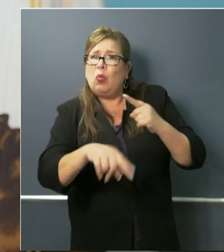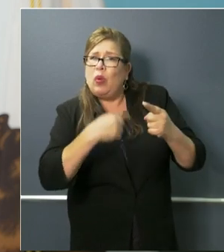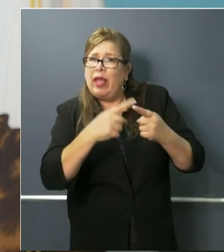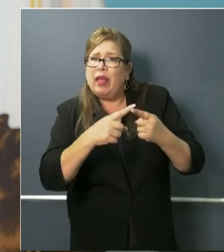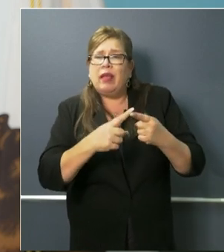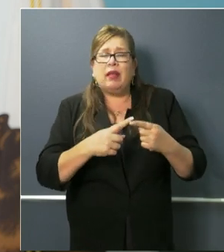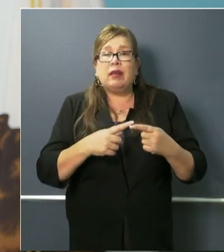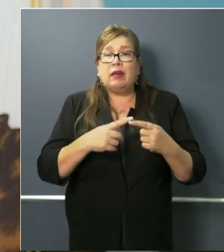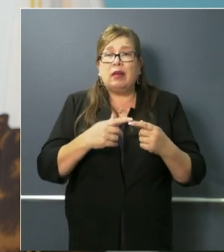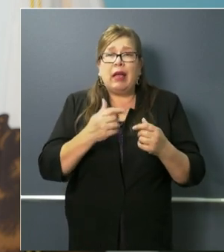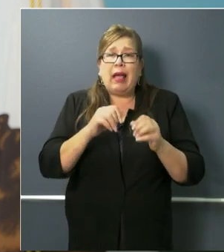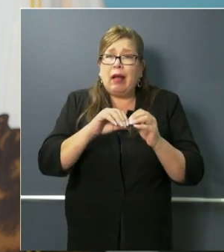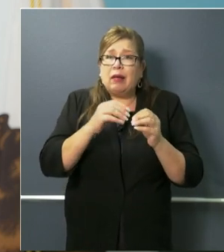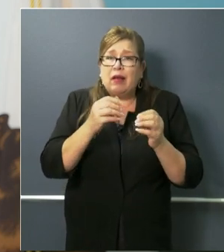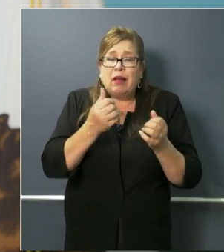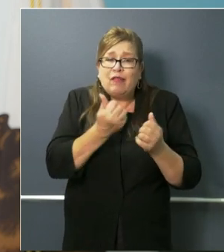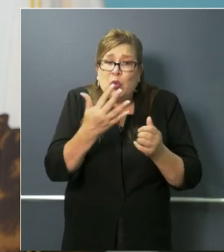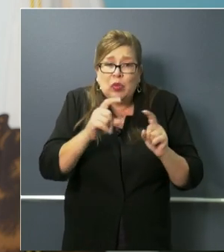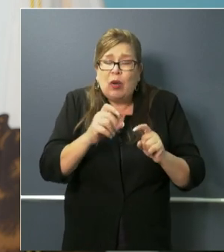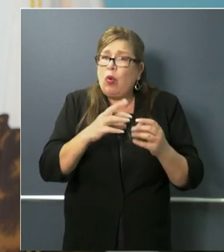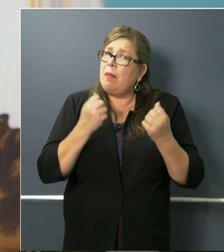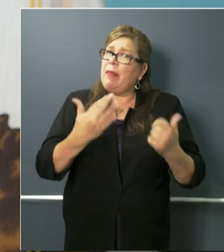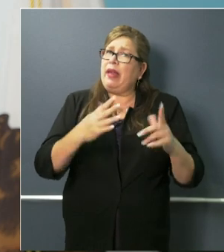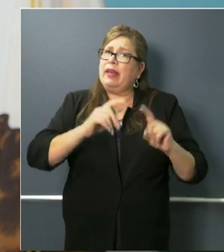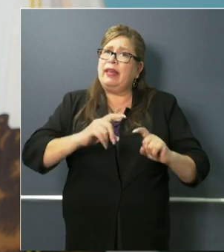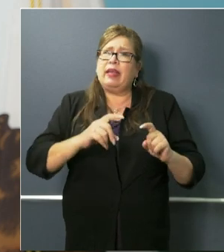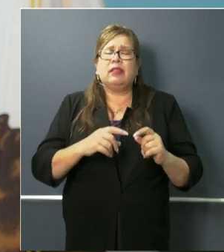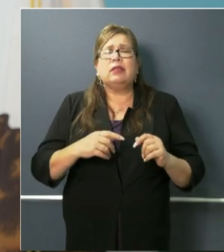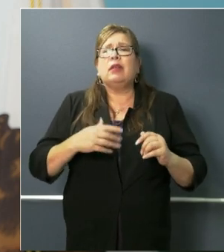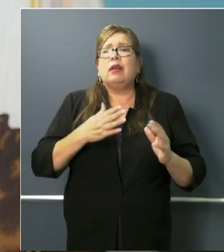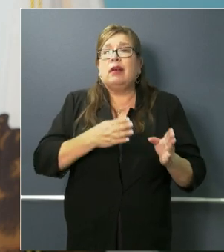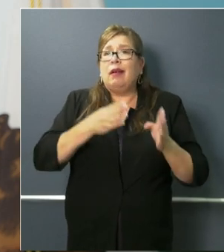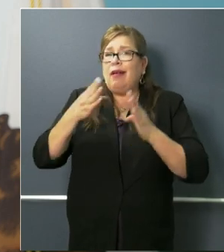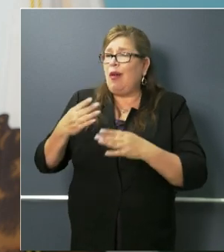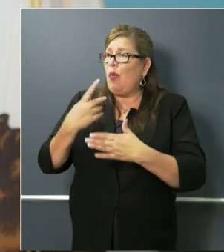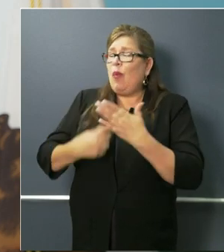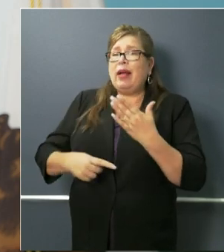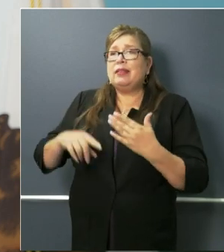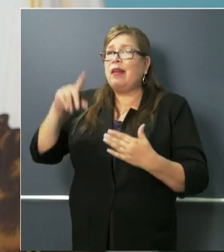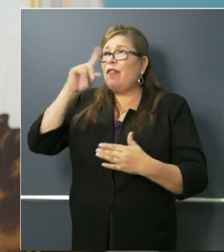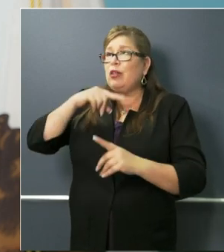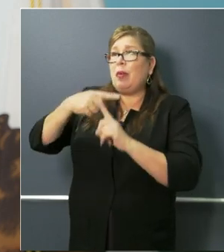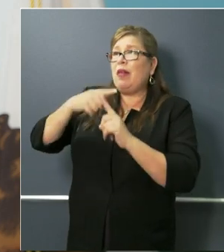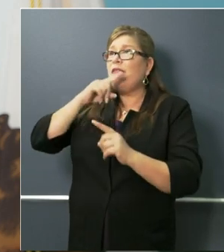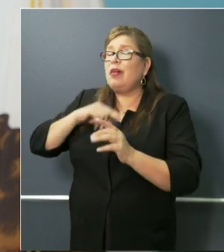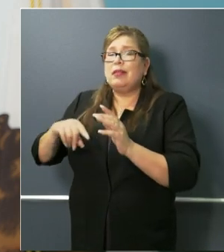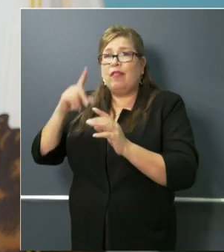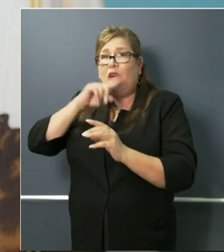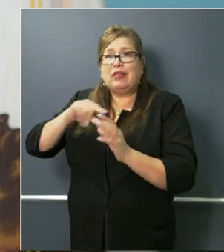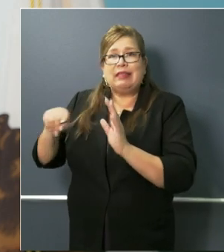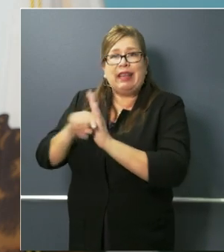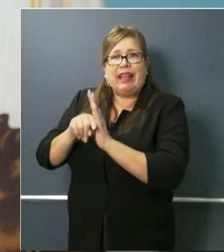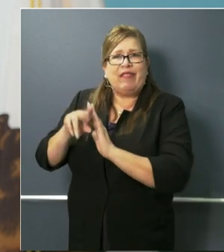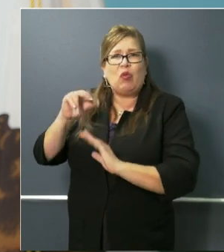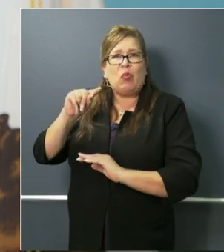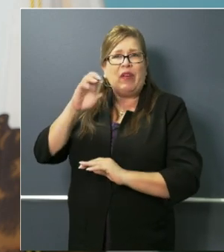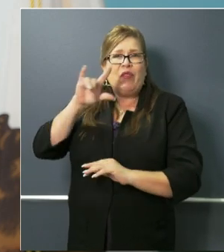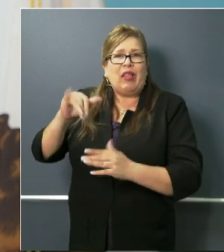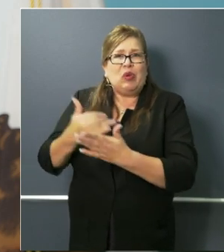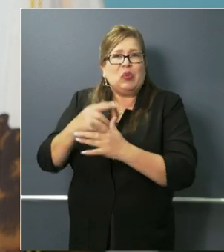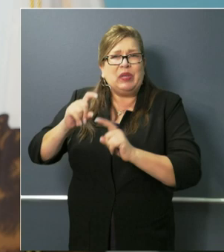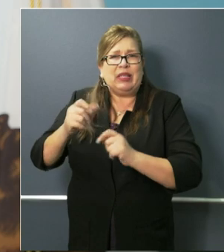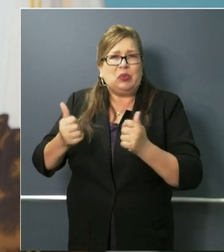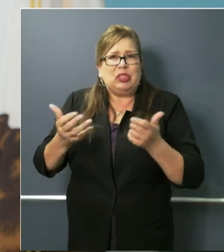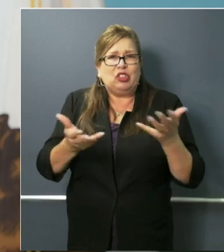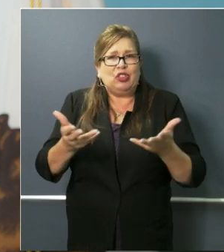anticipate the antibody tests being used and what is the false positive and false negative rate that we know of that's why we have dr charity dean here but